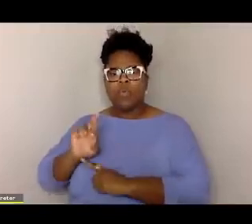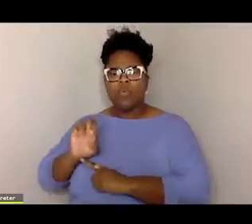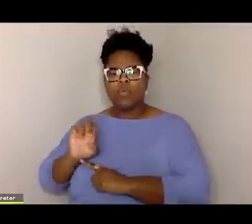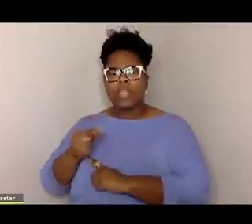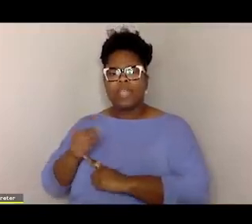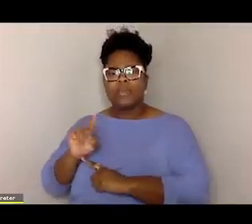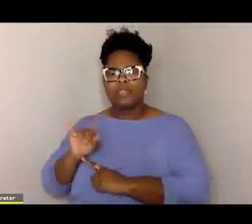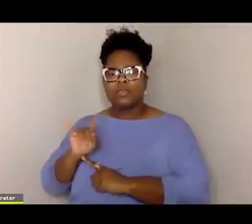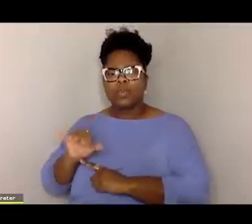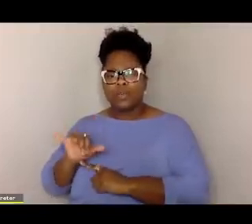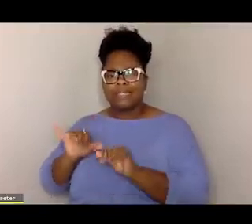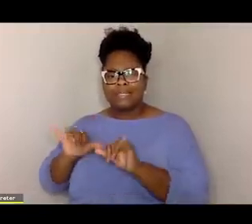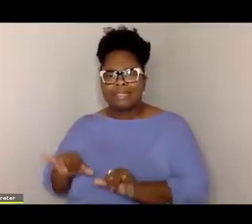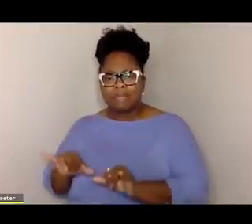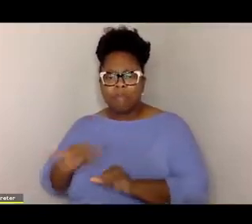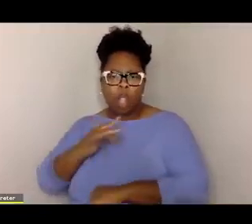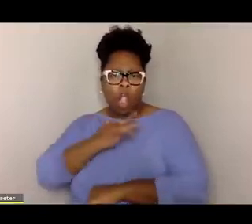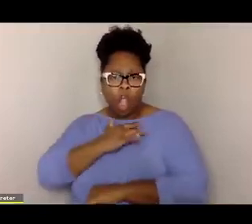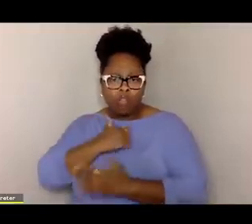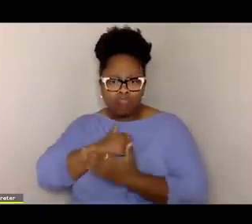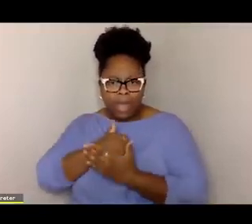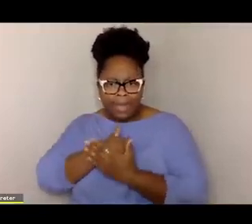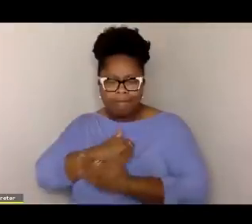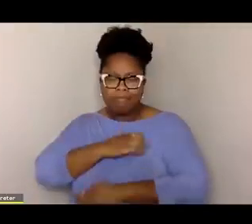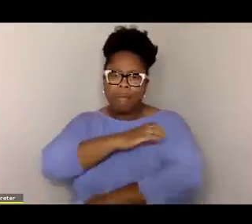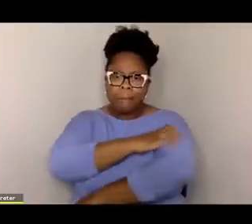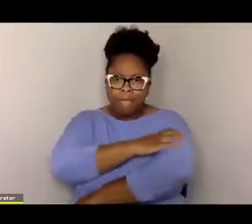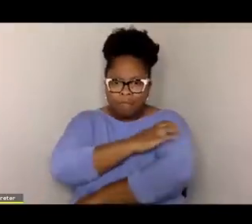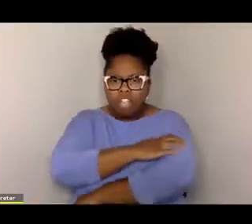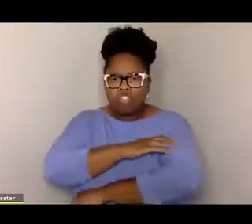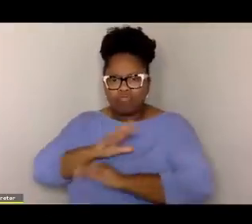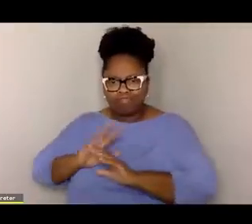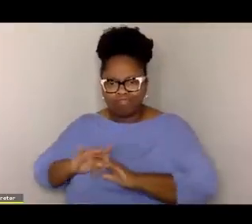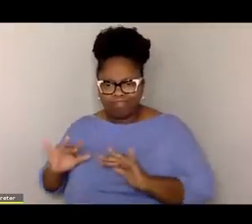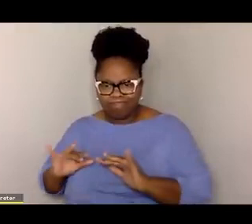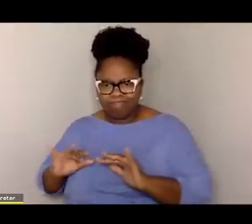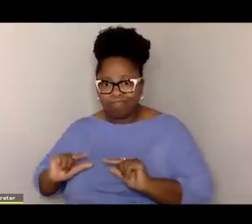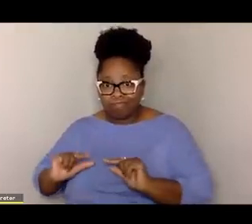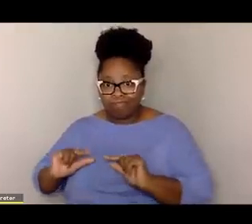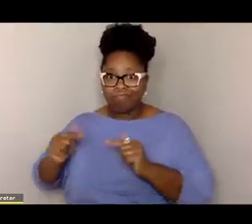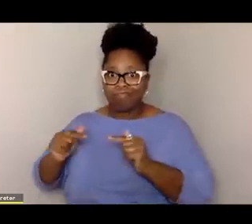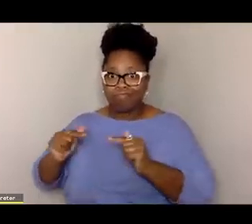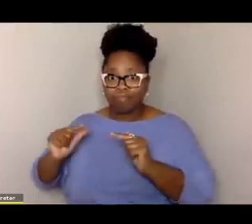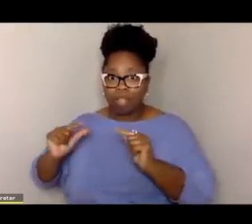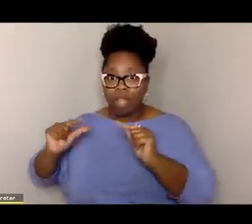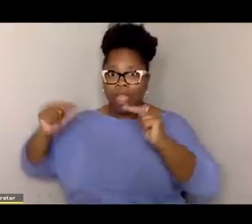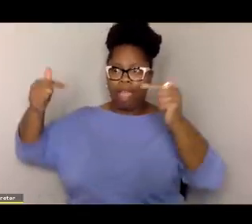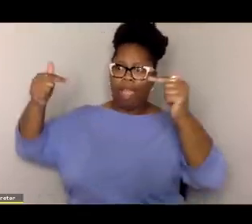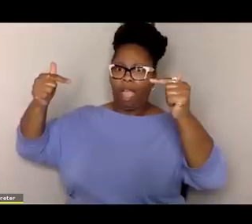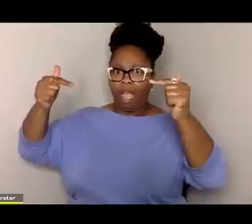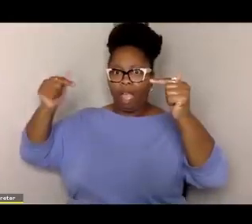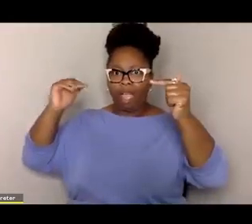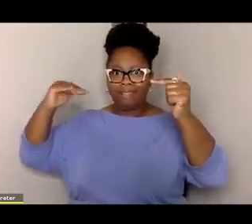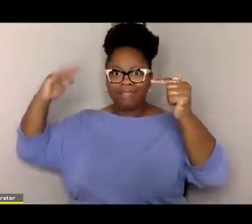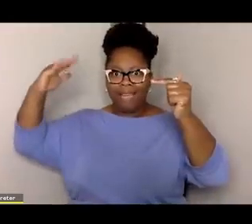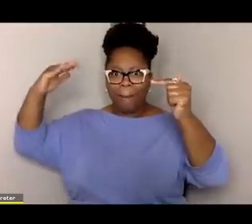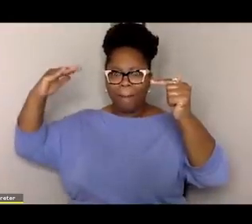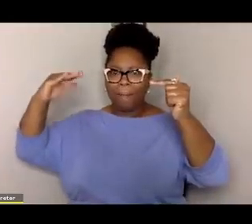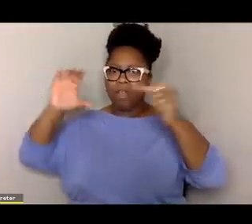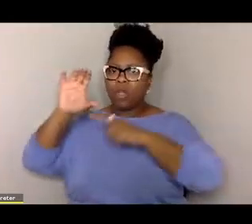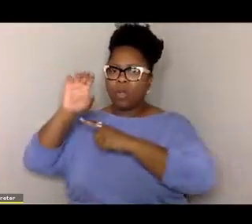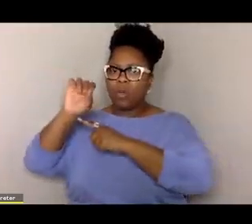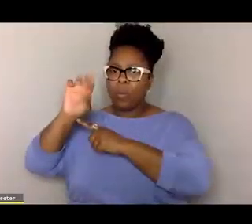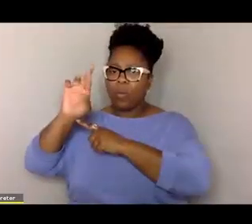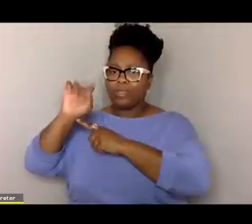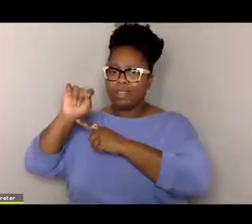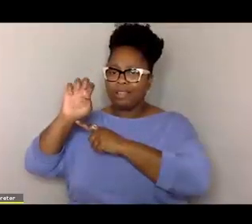blood pressure and so forth. And as you get higher and higher in the brain, you get to the cortex, the top part of your brain, that's the most